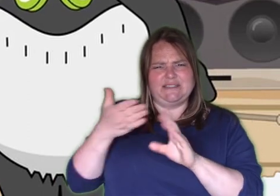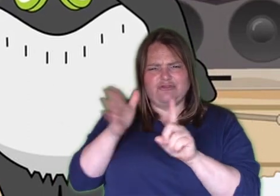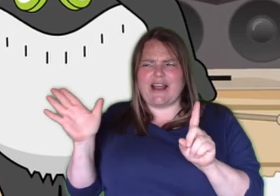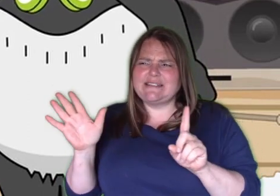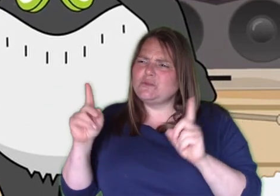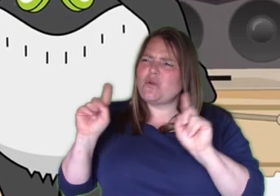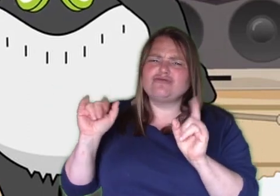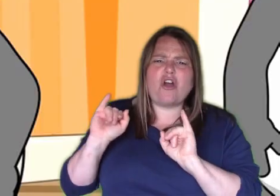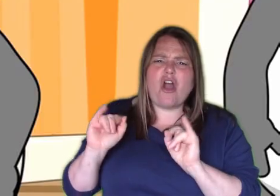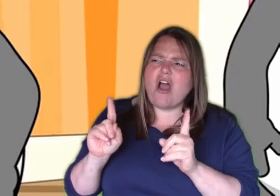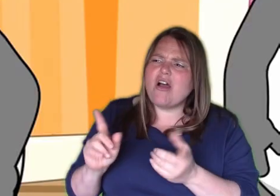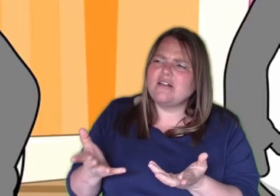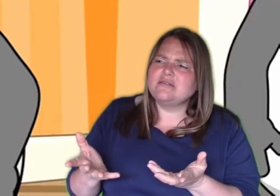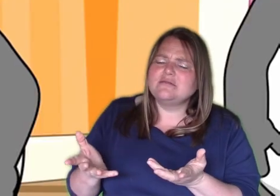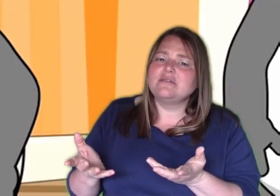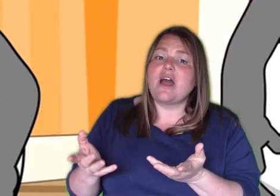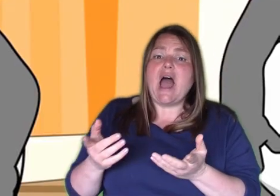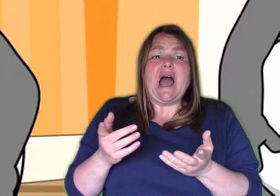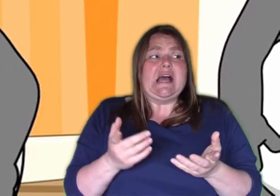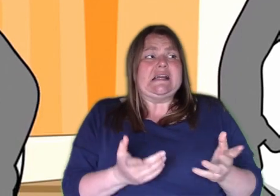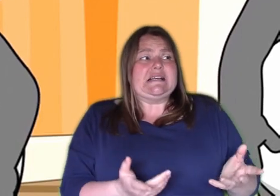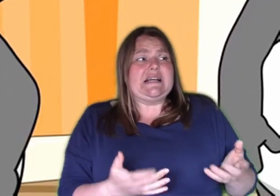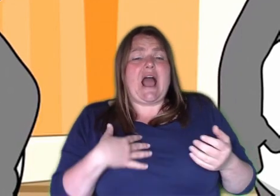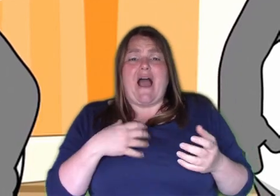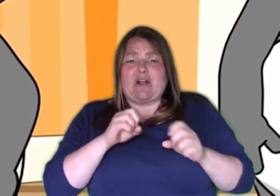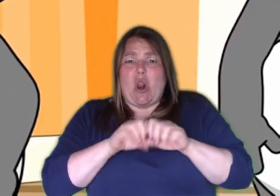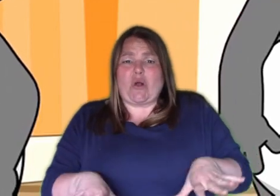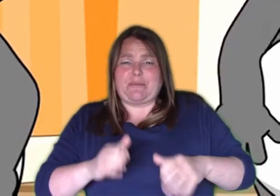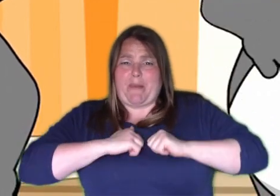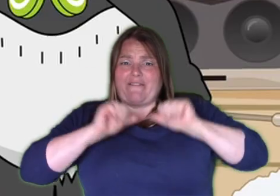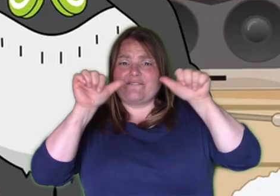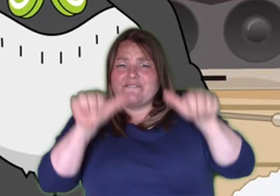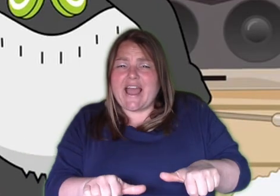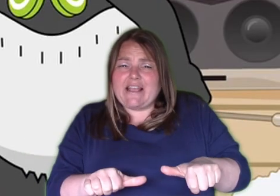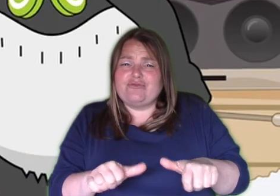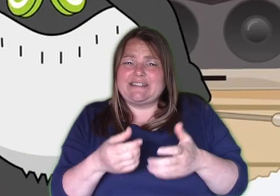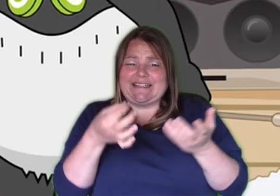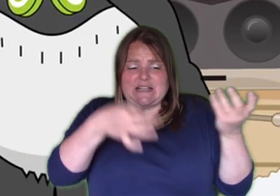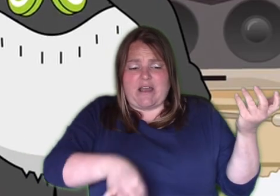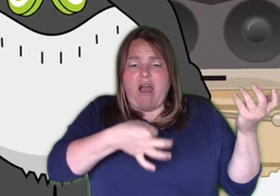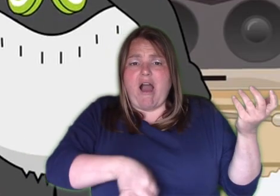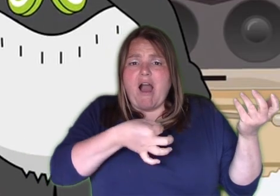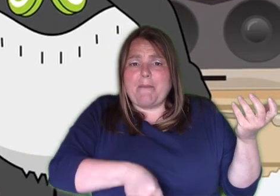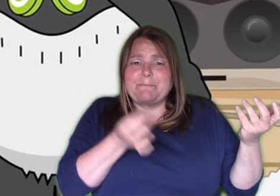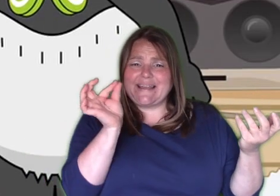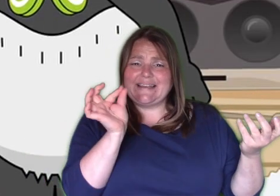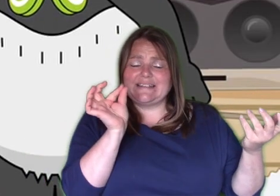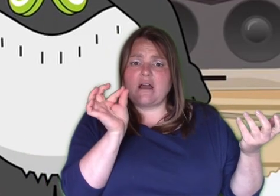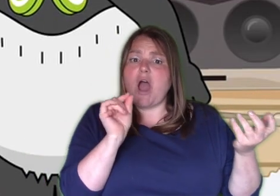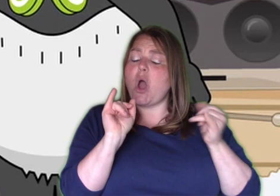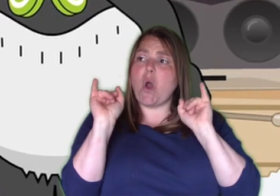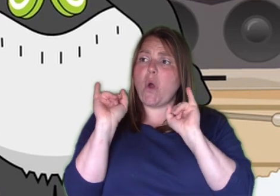the matter, Milo? Well, I've lost my favorite guitar pick. No, not your